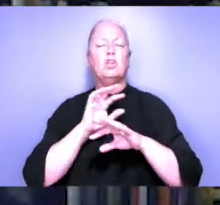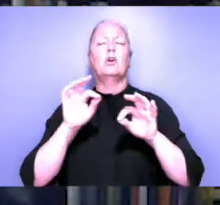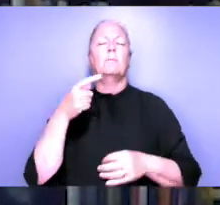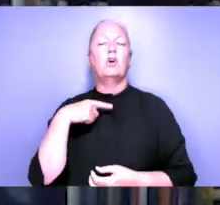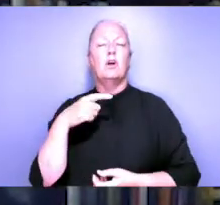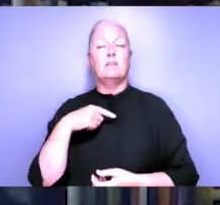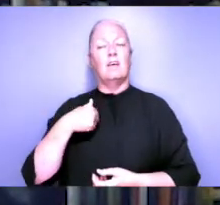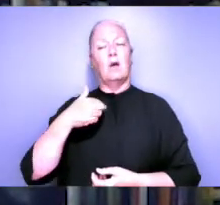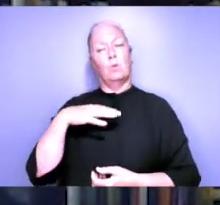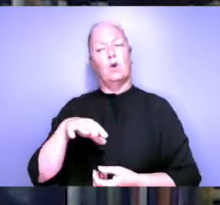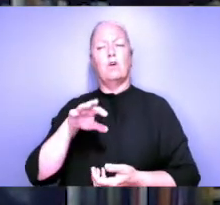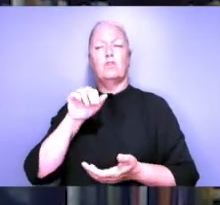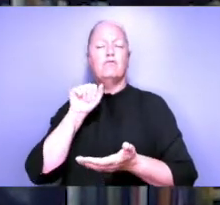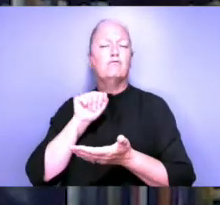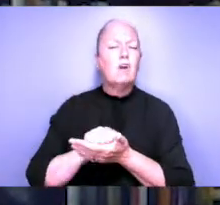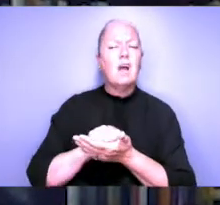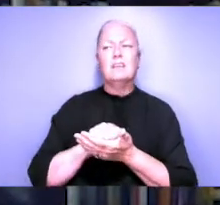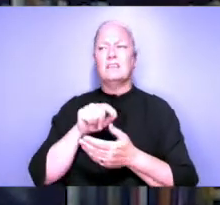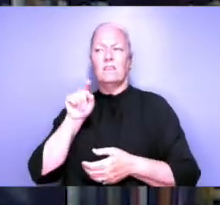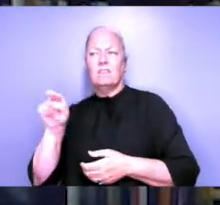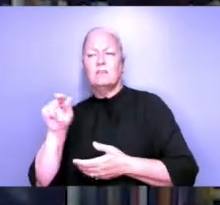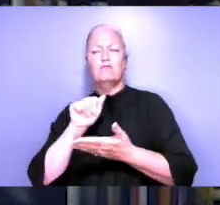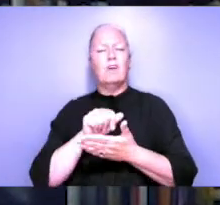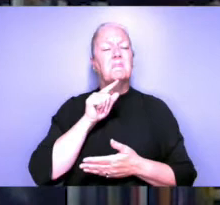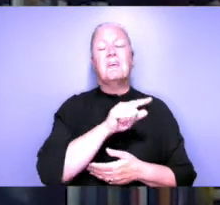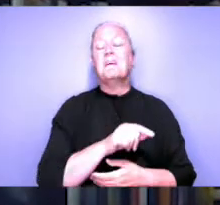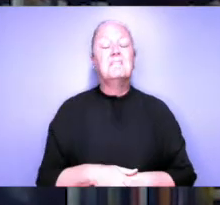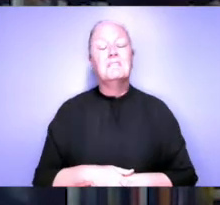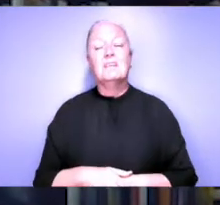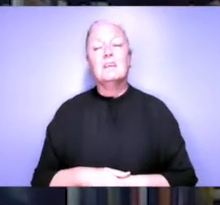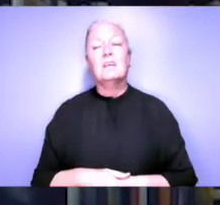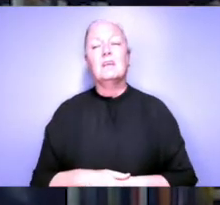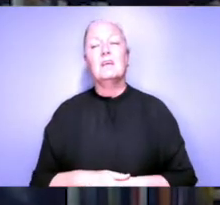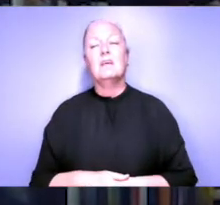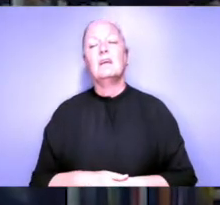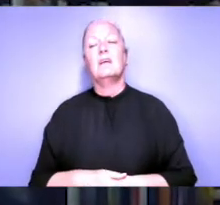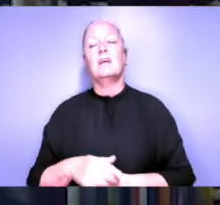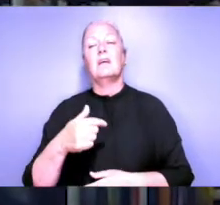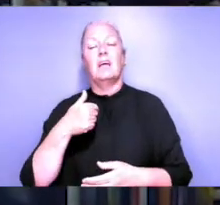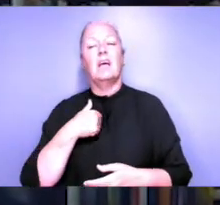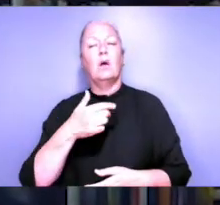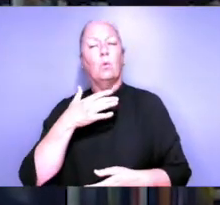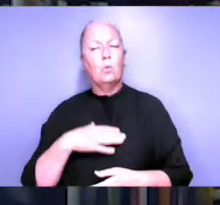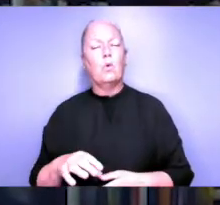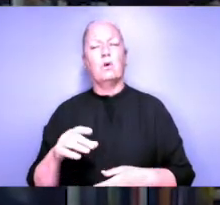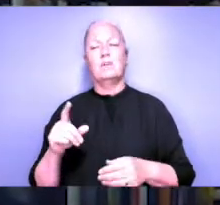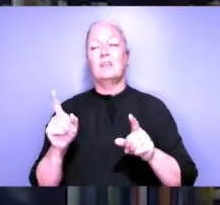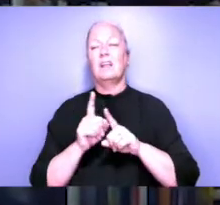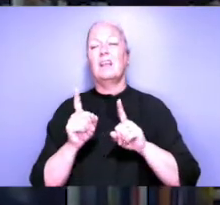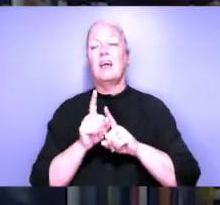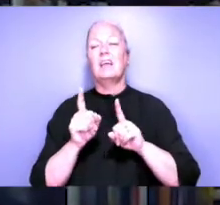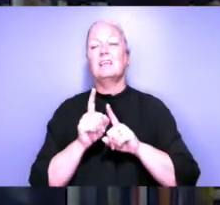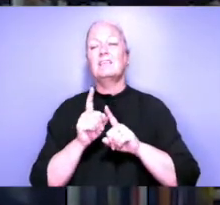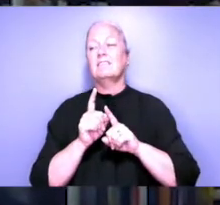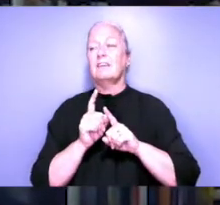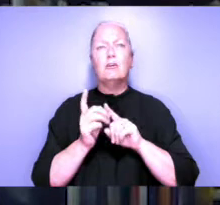I wanted to be a correct politic of any kind. I just wanted to be touched by a butch woman. And the only place